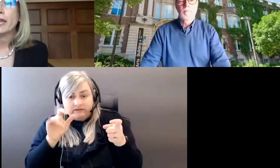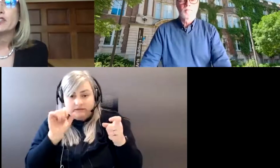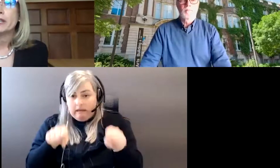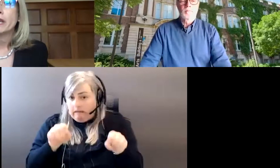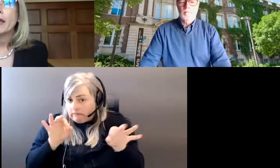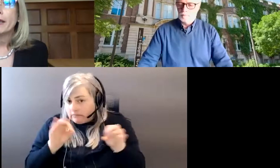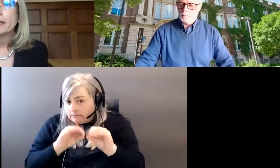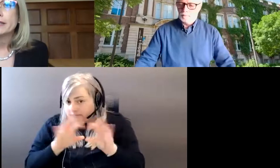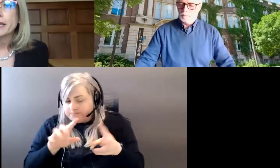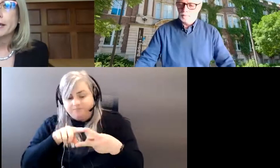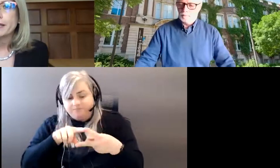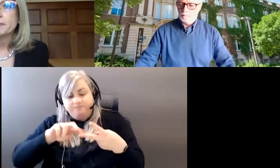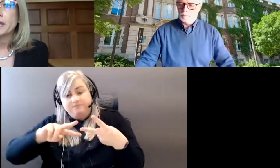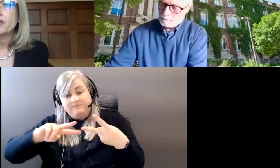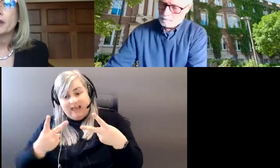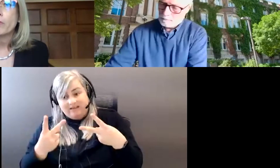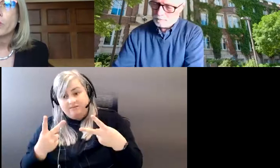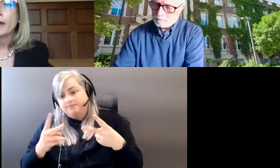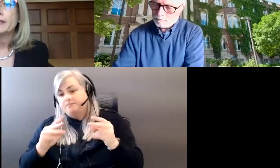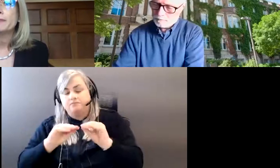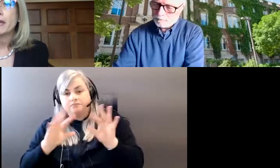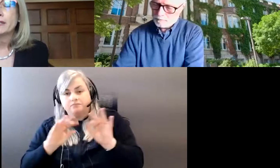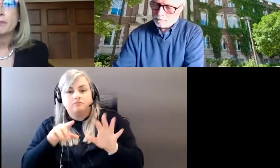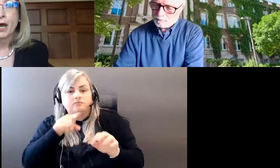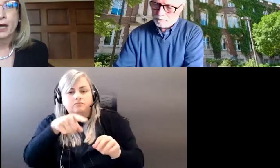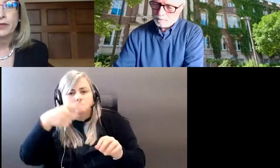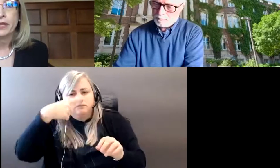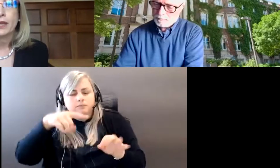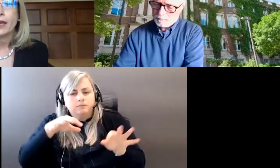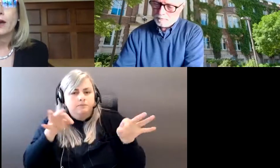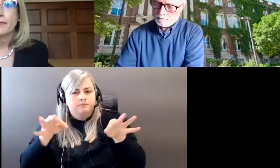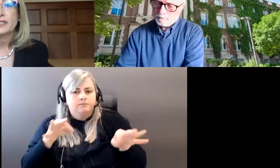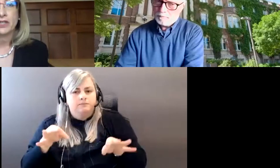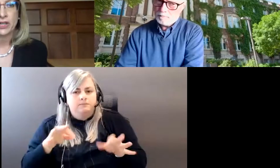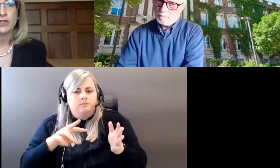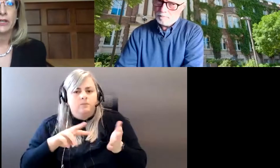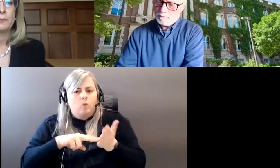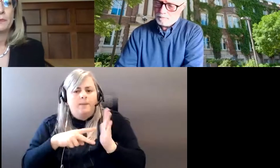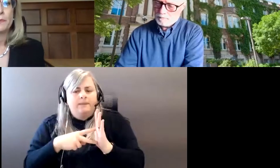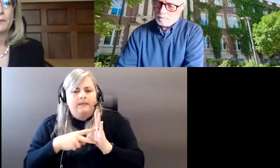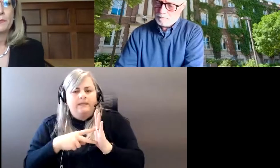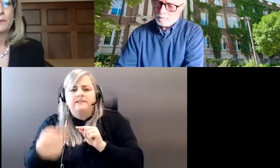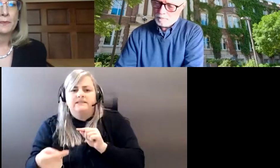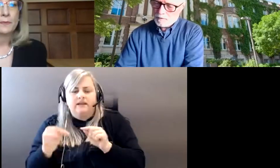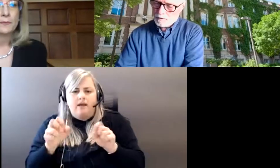clarification is an explanation of what is meant by the office of education. Yes.